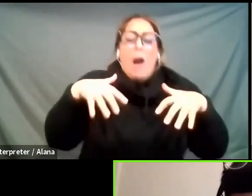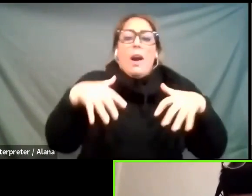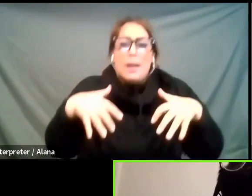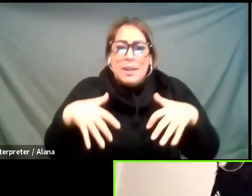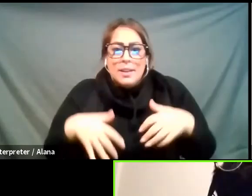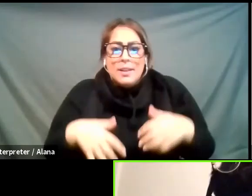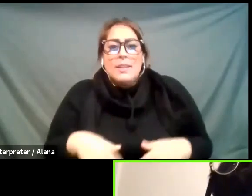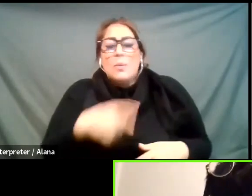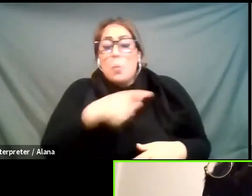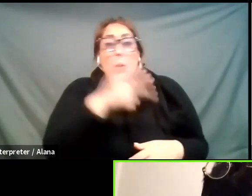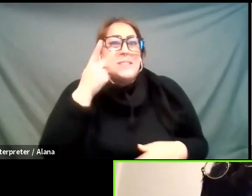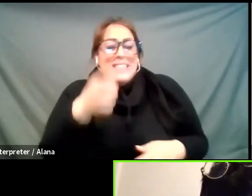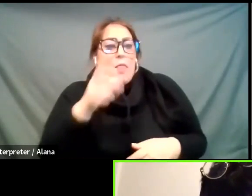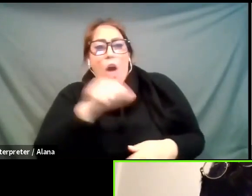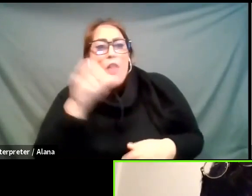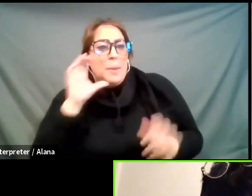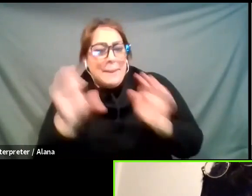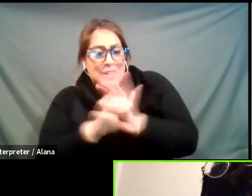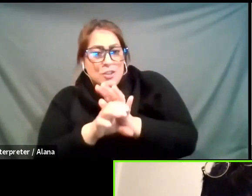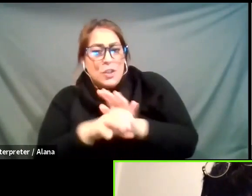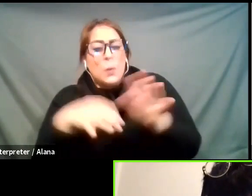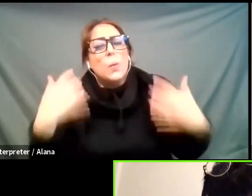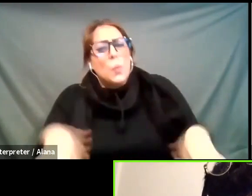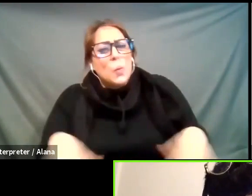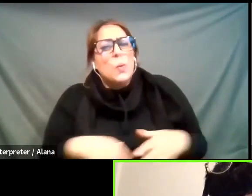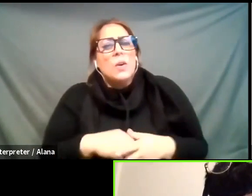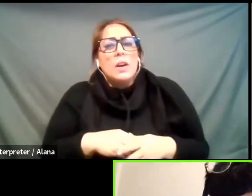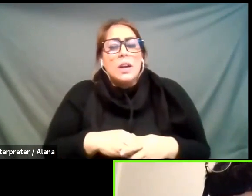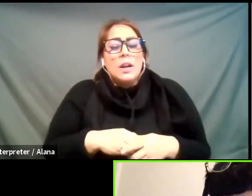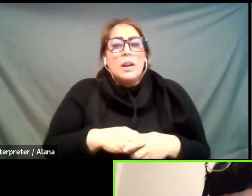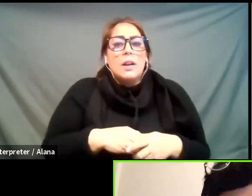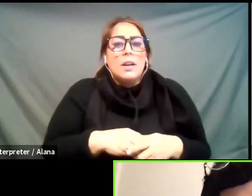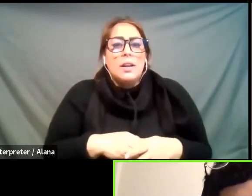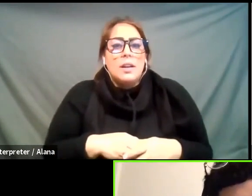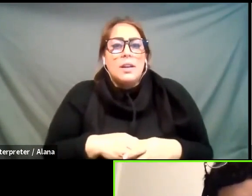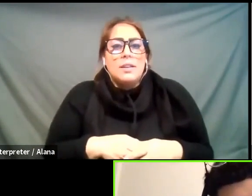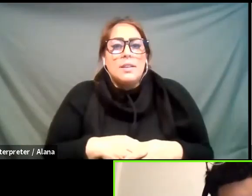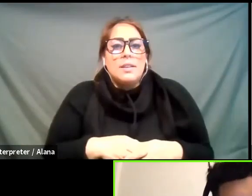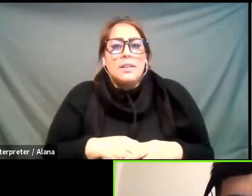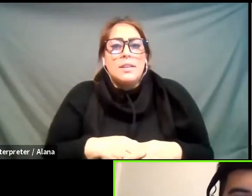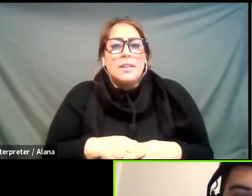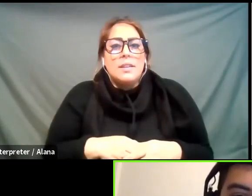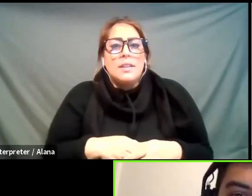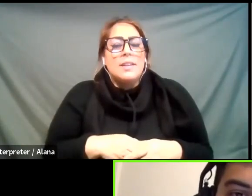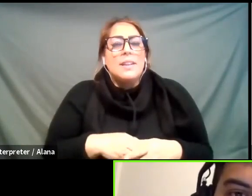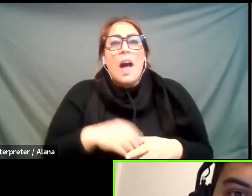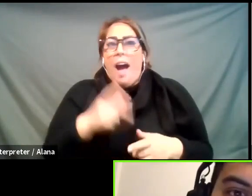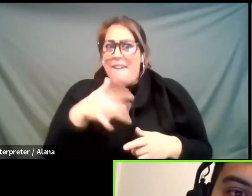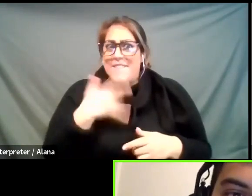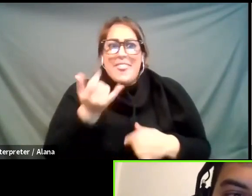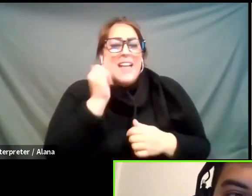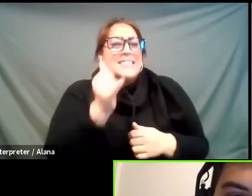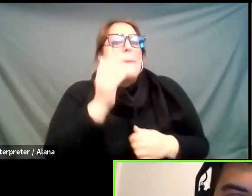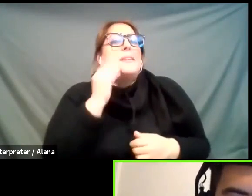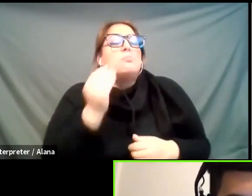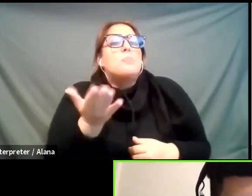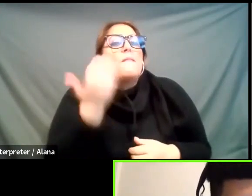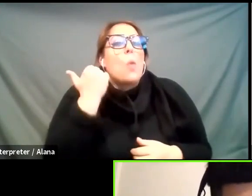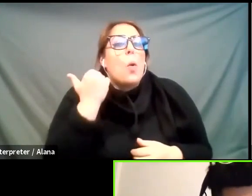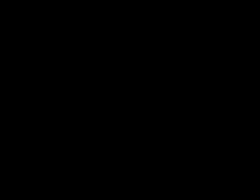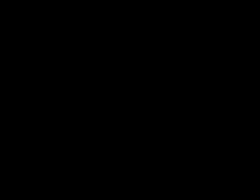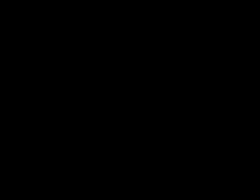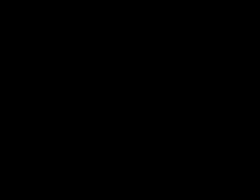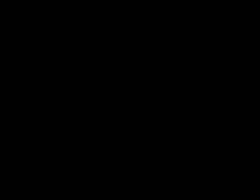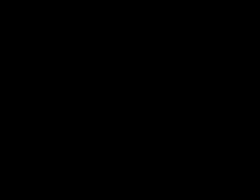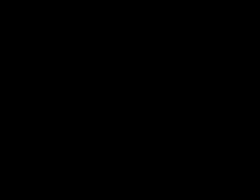the right of that screen and and for me that's kind of uh this uh eureka